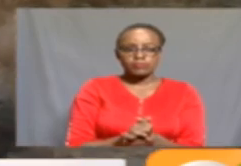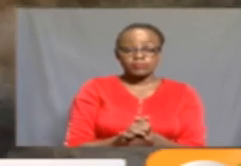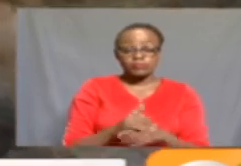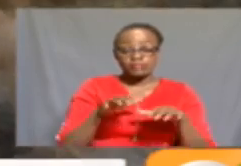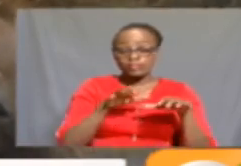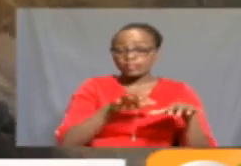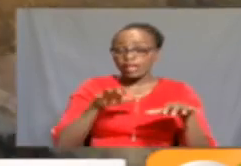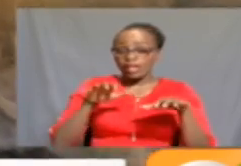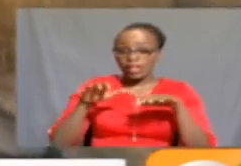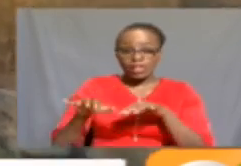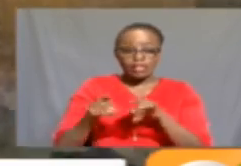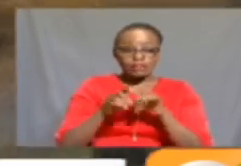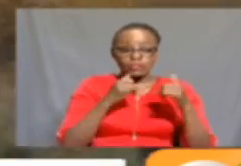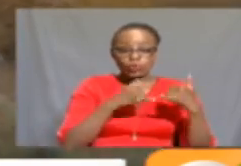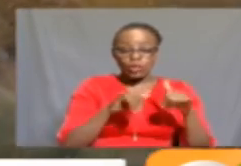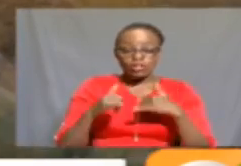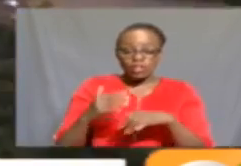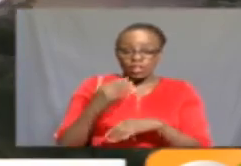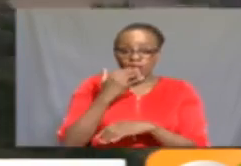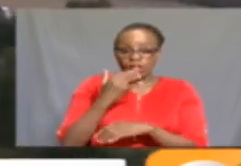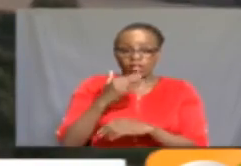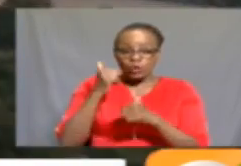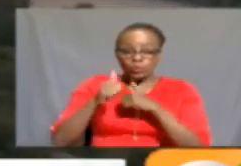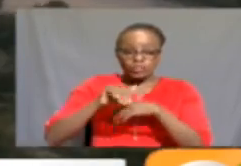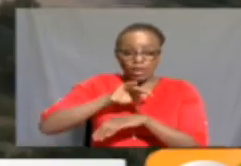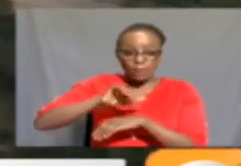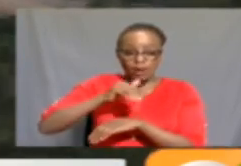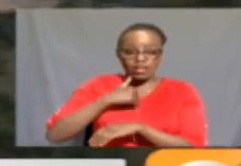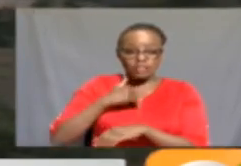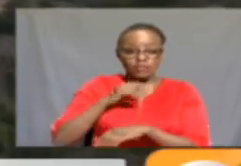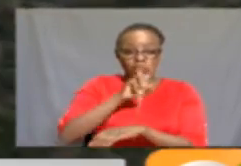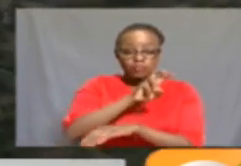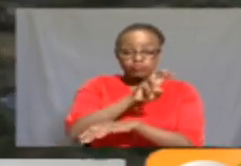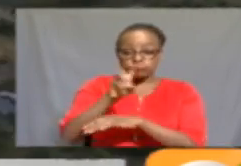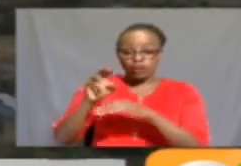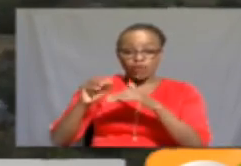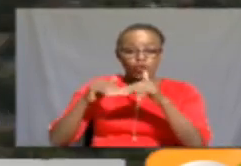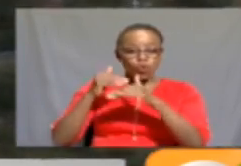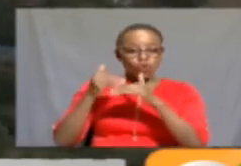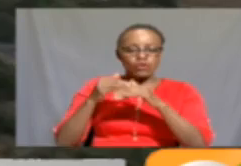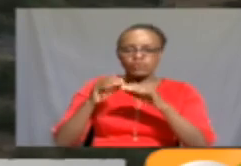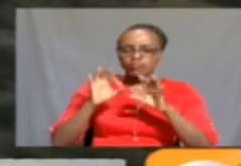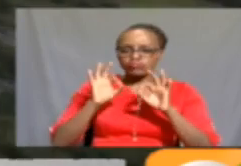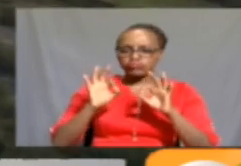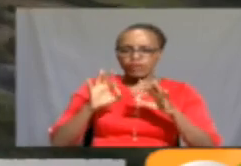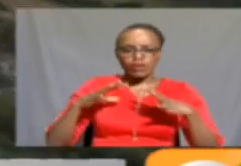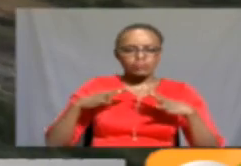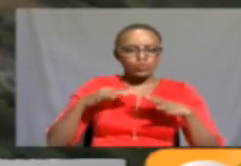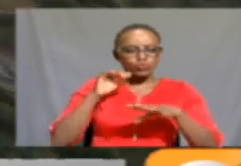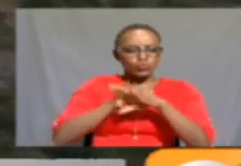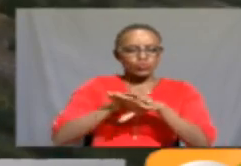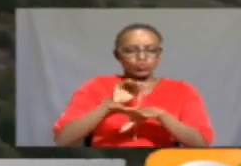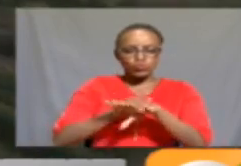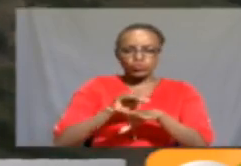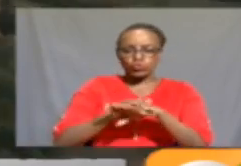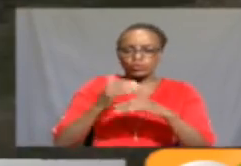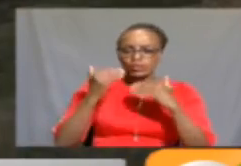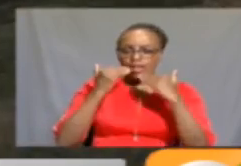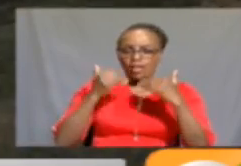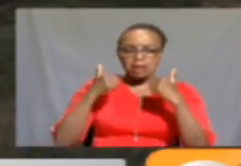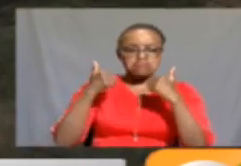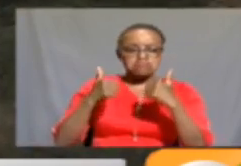struggling as much to catch the last of the breath I had left, the view above offered a rejuvenation that was a breath of fresh air,